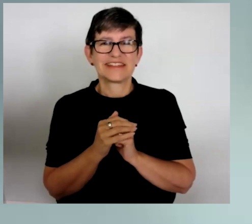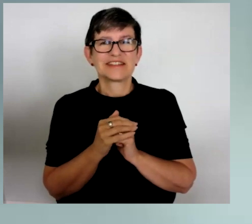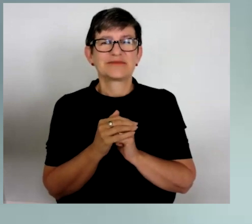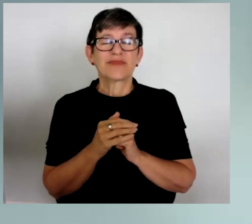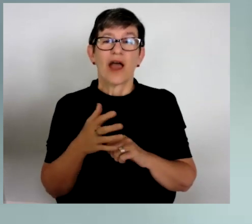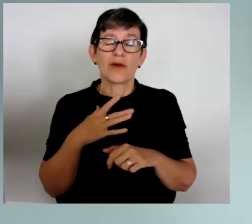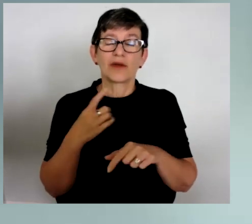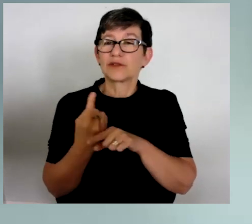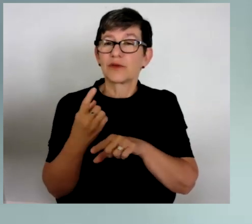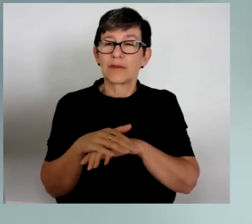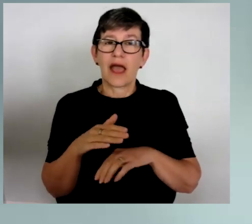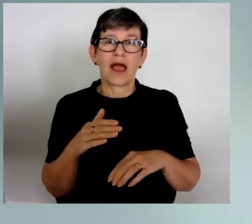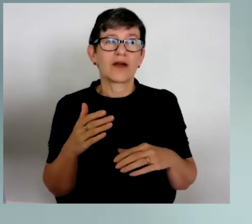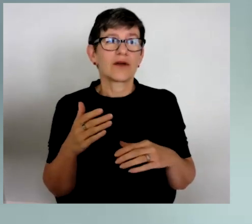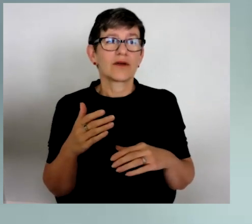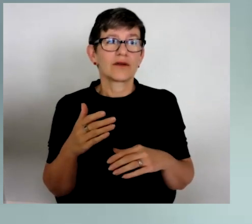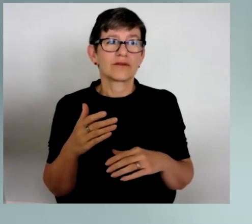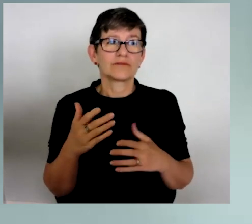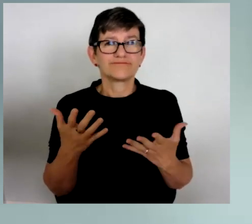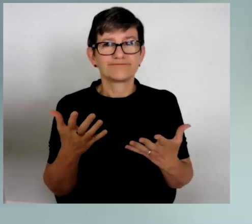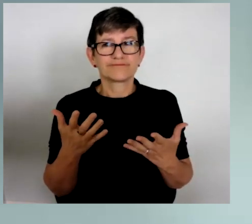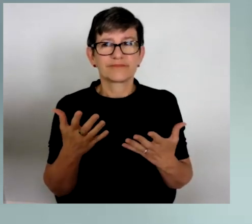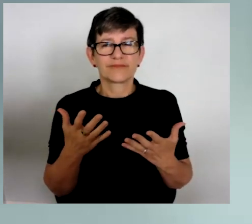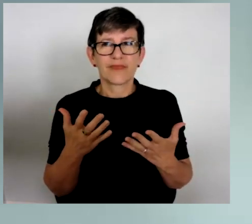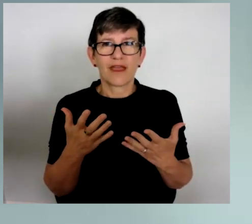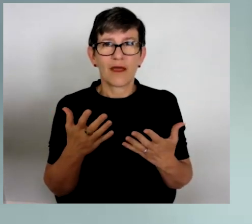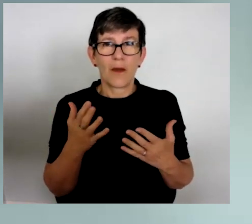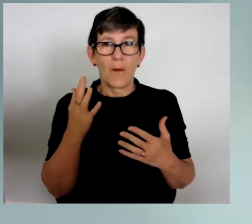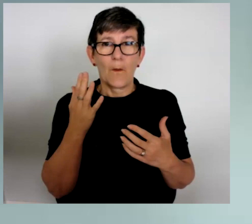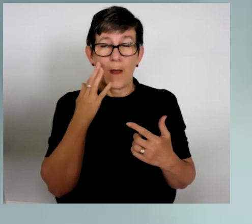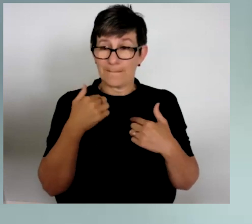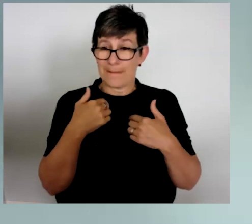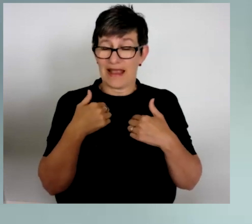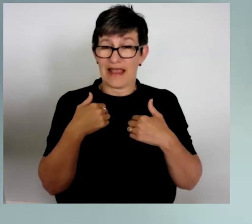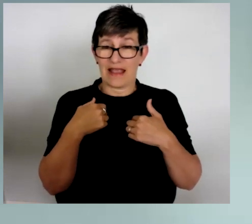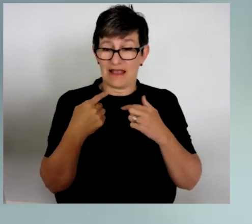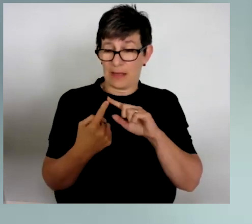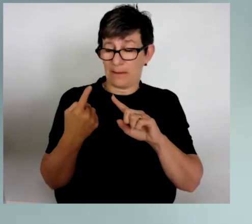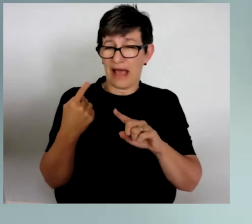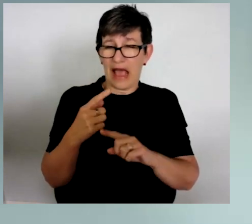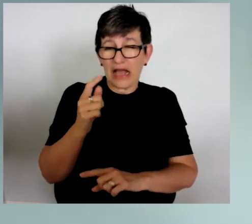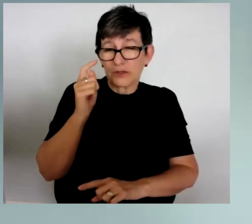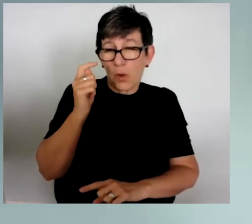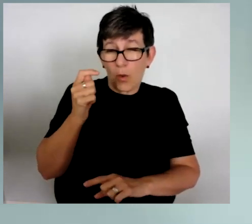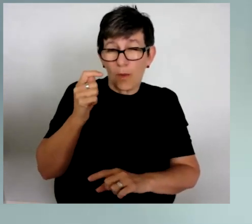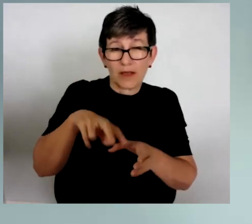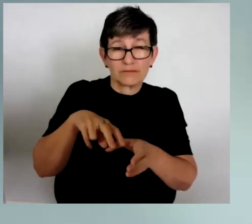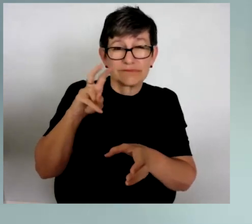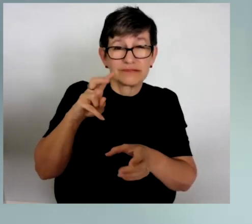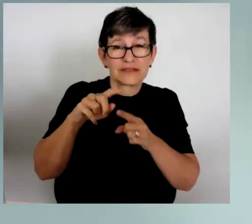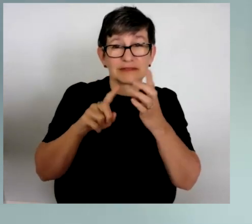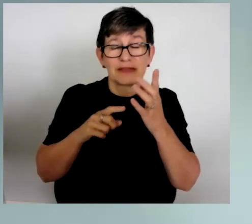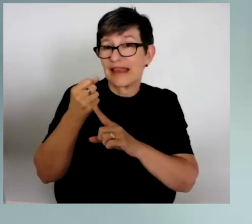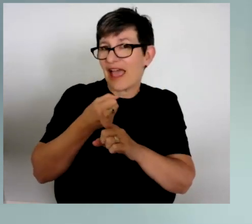want to talk to you about why or about the times that I've almost quit disability advocacy